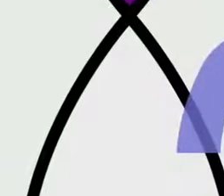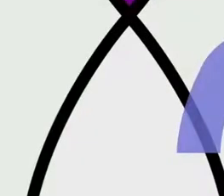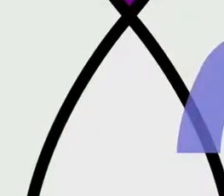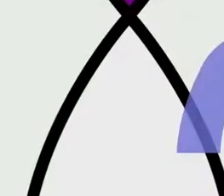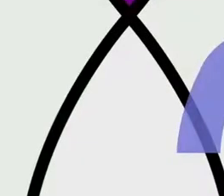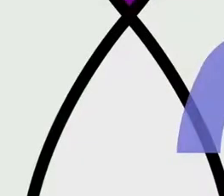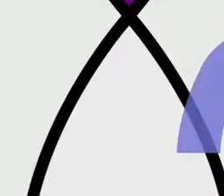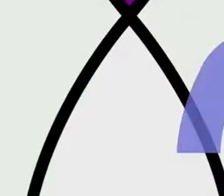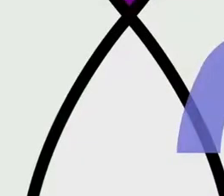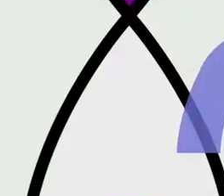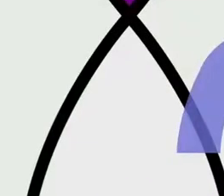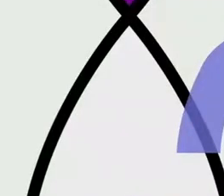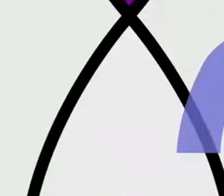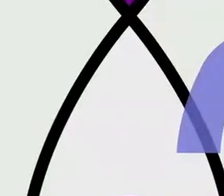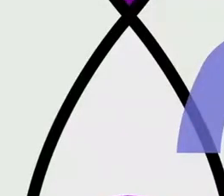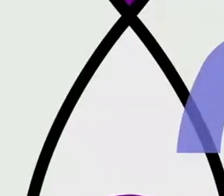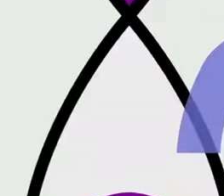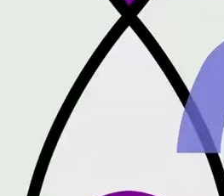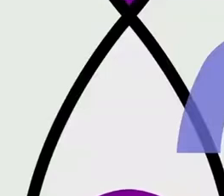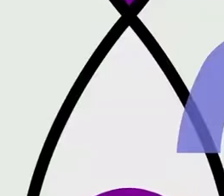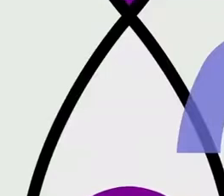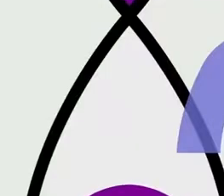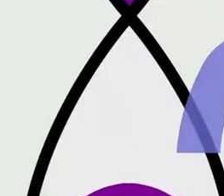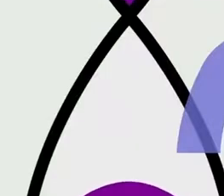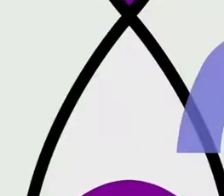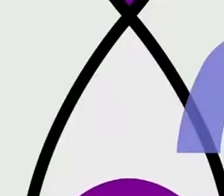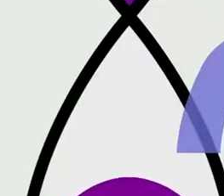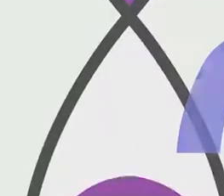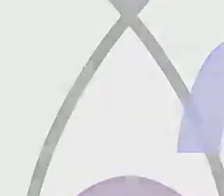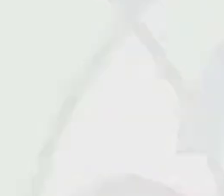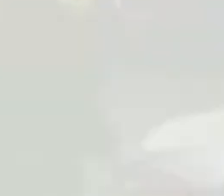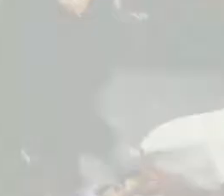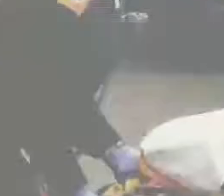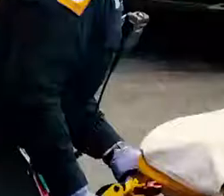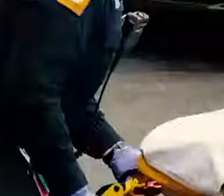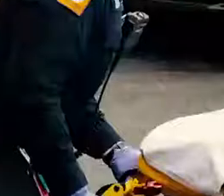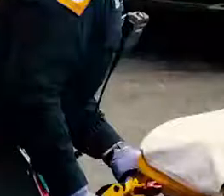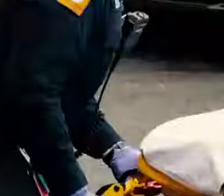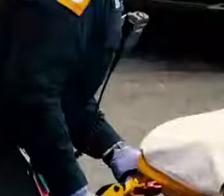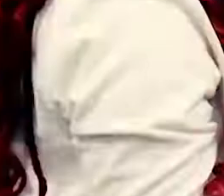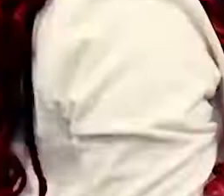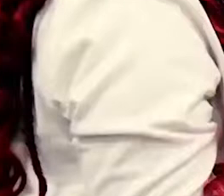Women triplicate the number of hours daily of domestic work and care no remunerated than men.